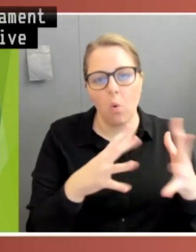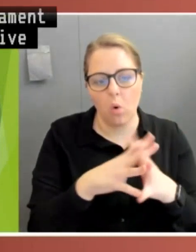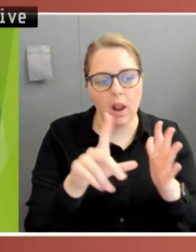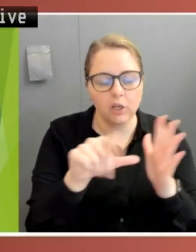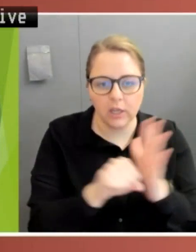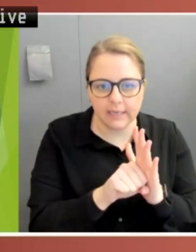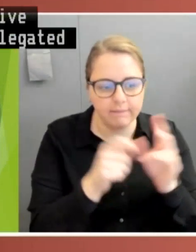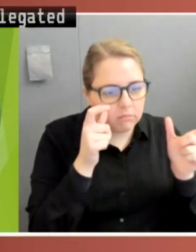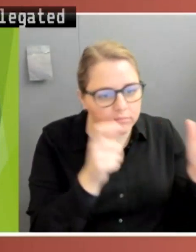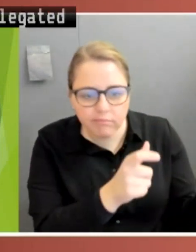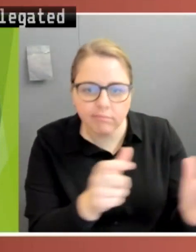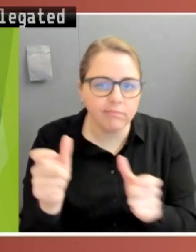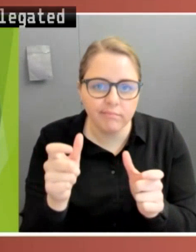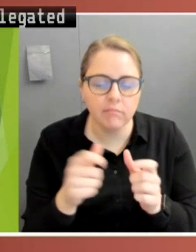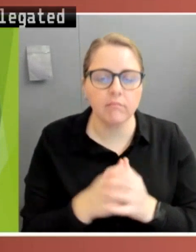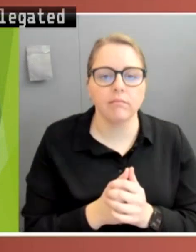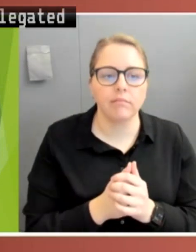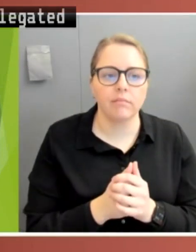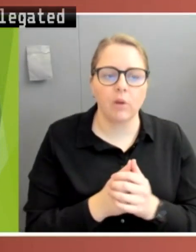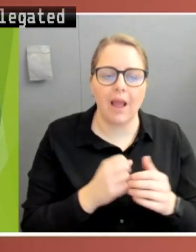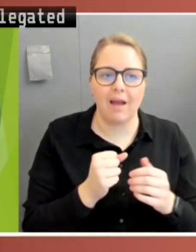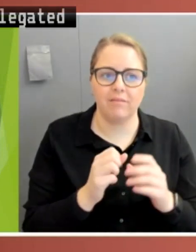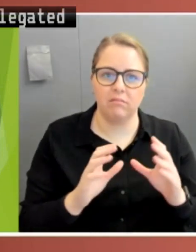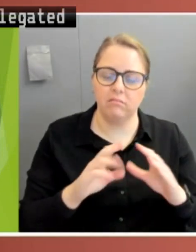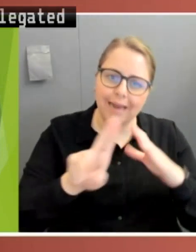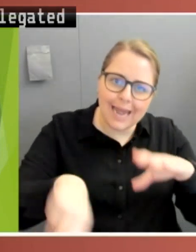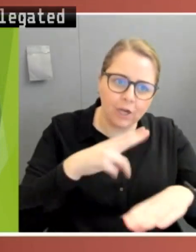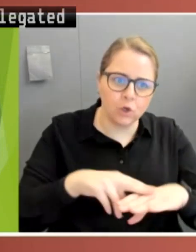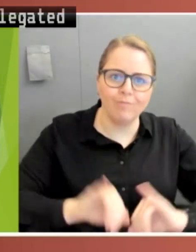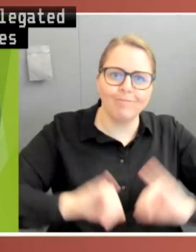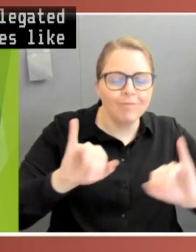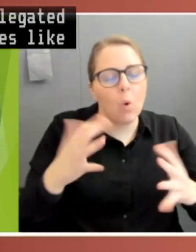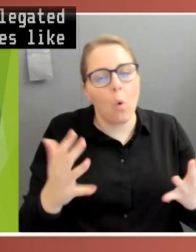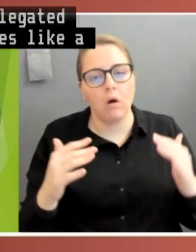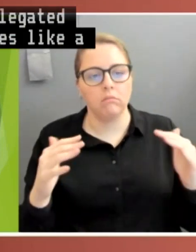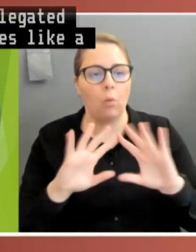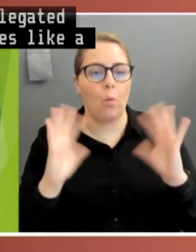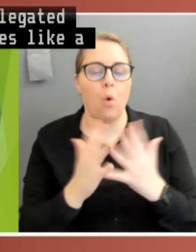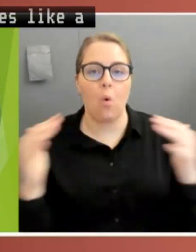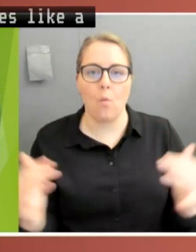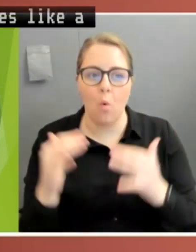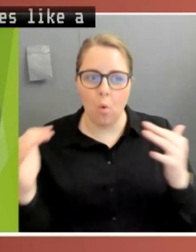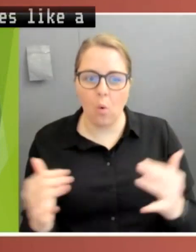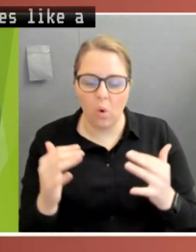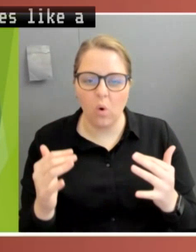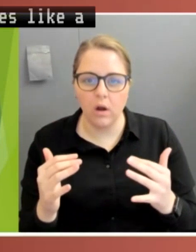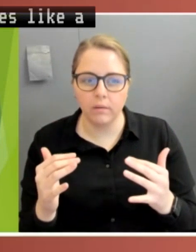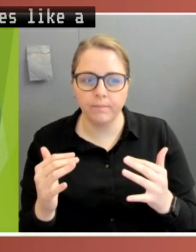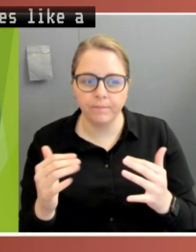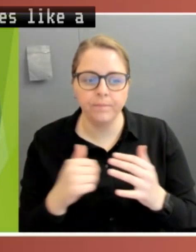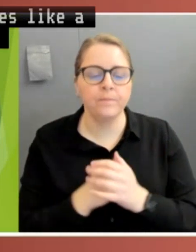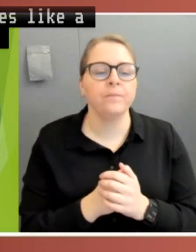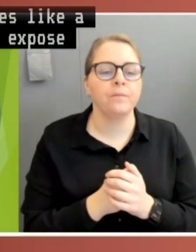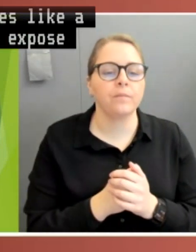National crises like a pandemic or a world war do expose us to the need for what otherwise would be